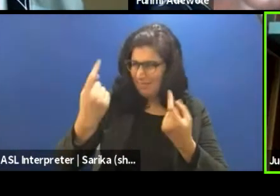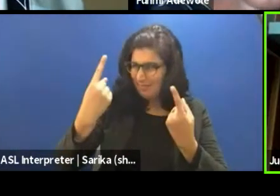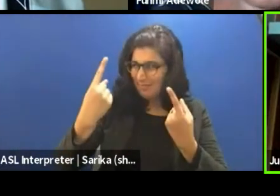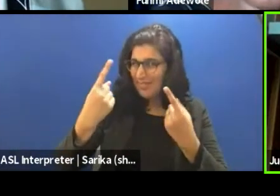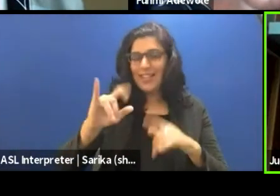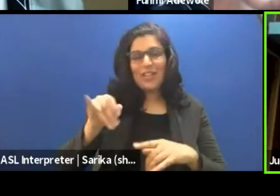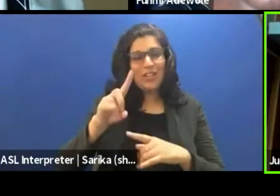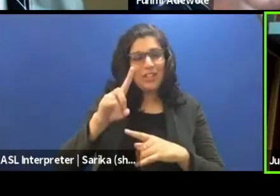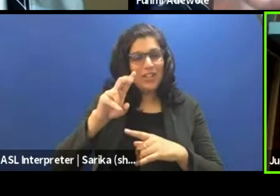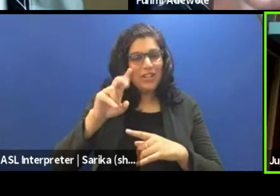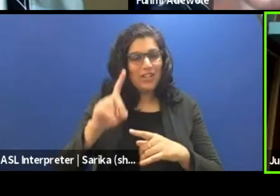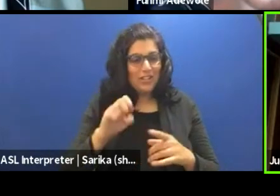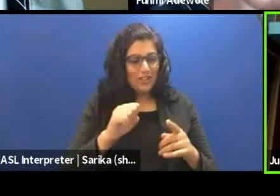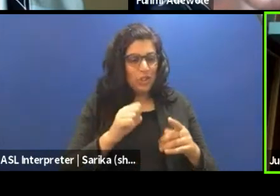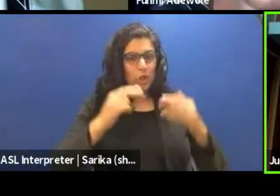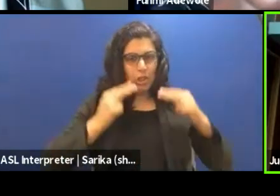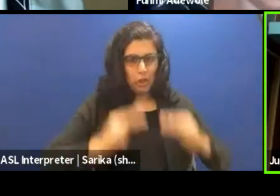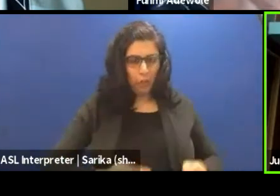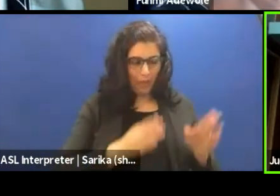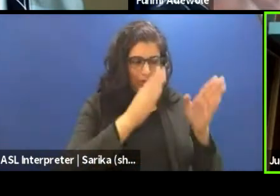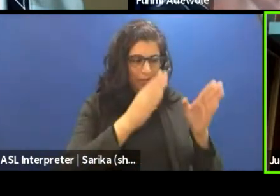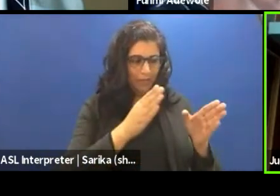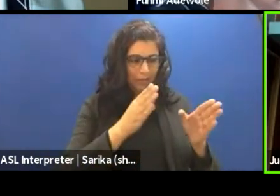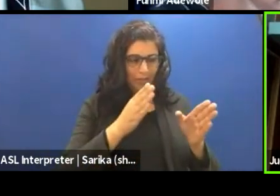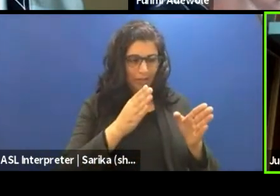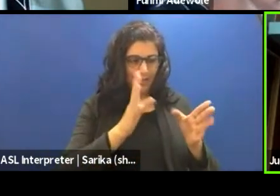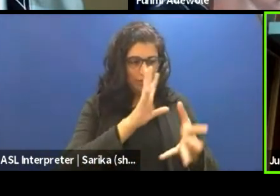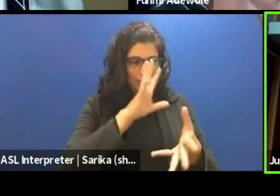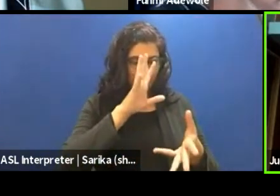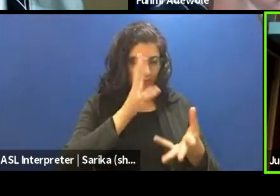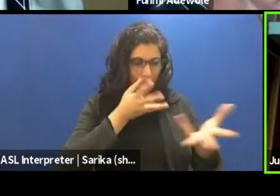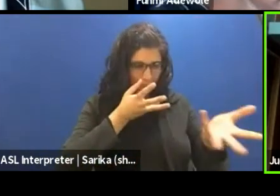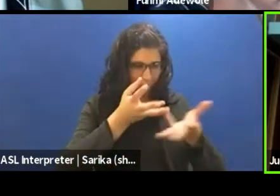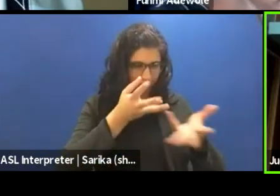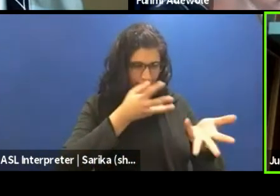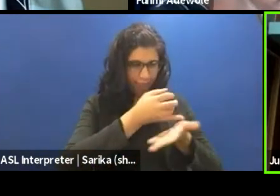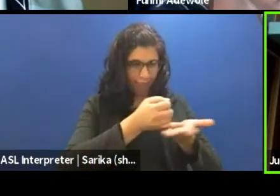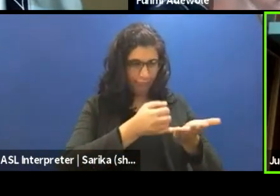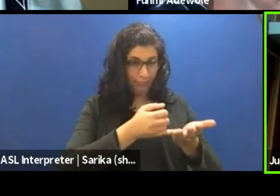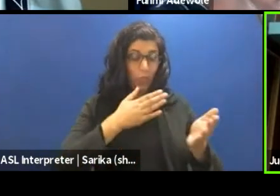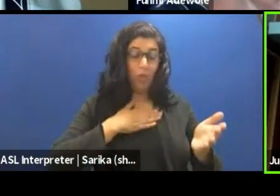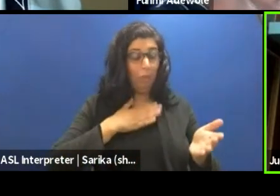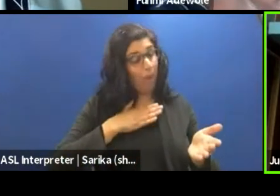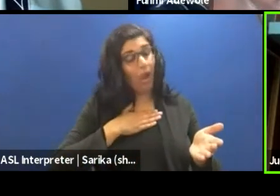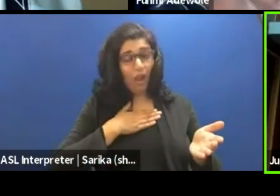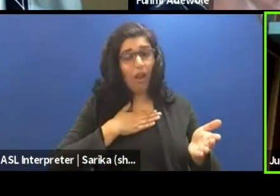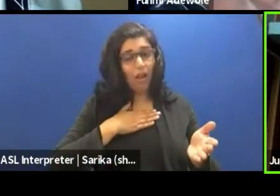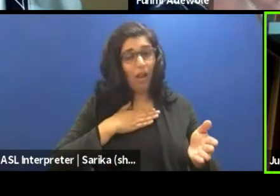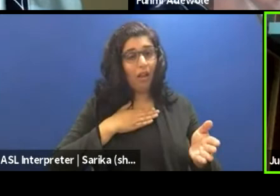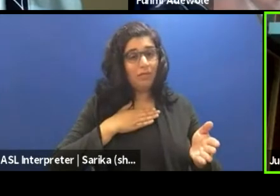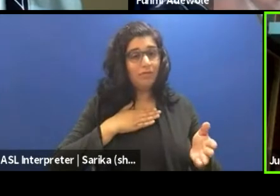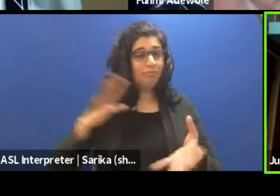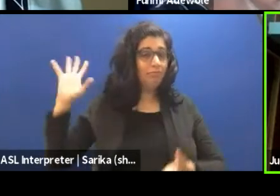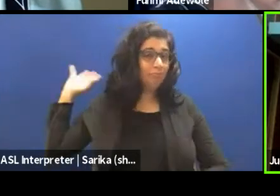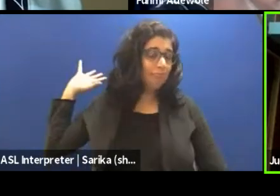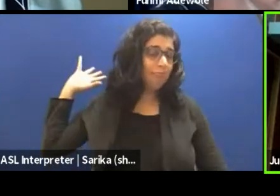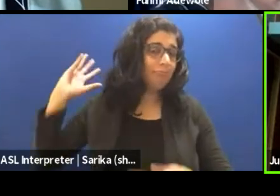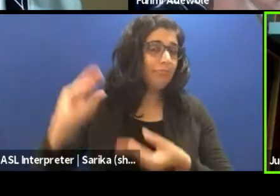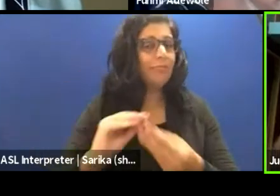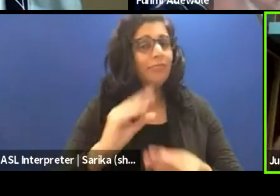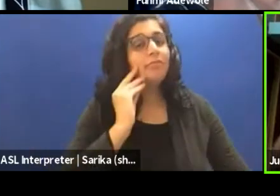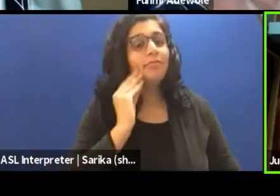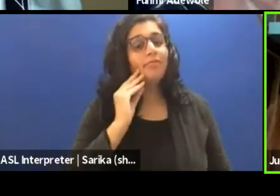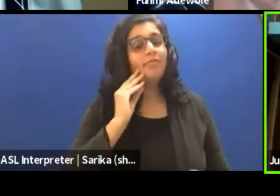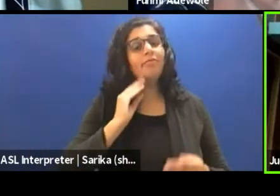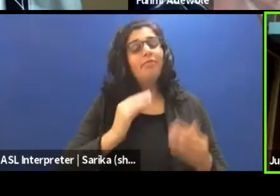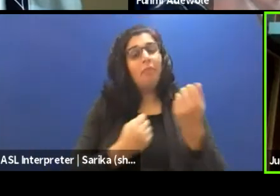Jude, Jude, the human who has engaged this work of art with my prejudice, my prejudices, my biases, and all of that. There's Jude, the director who has